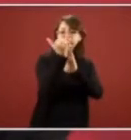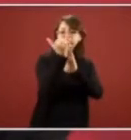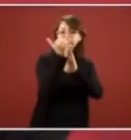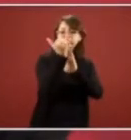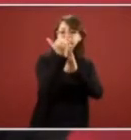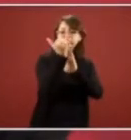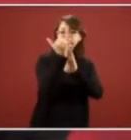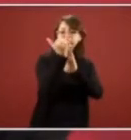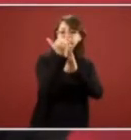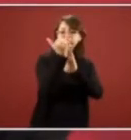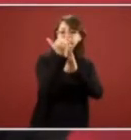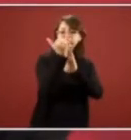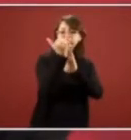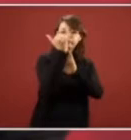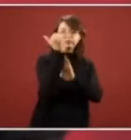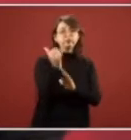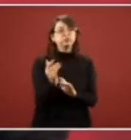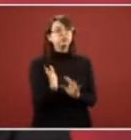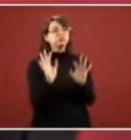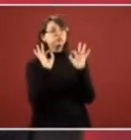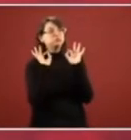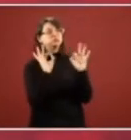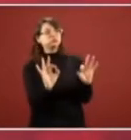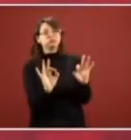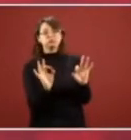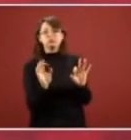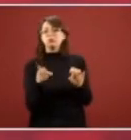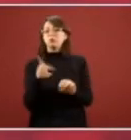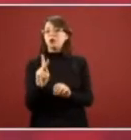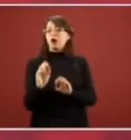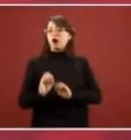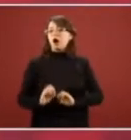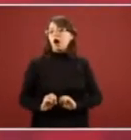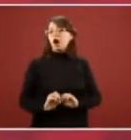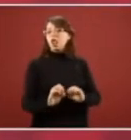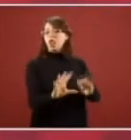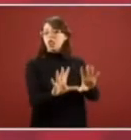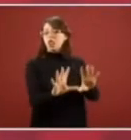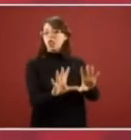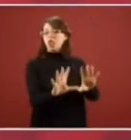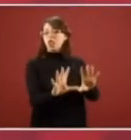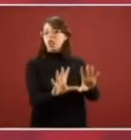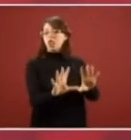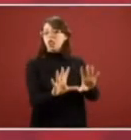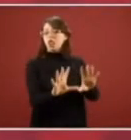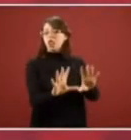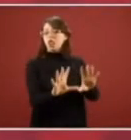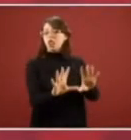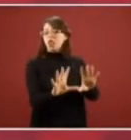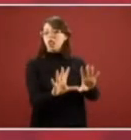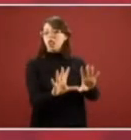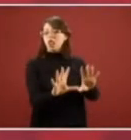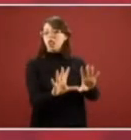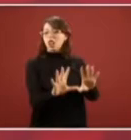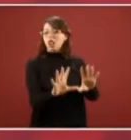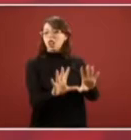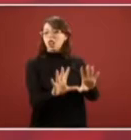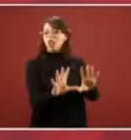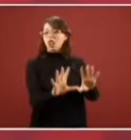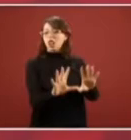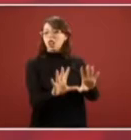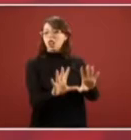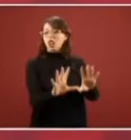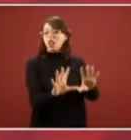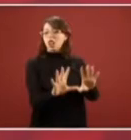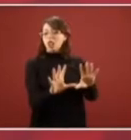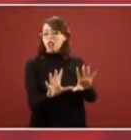constructed and abandoned pero ya se están terminando se van and they are being finished and they